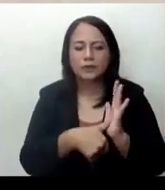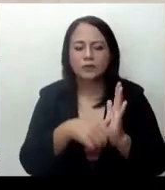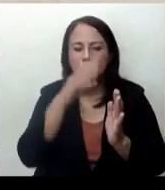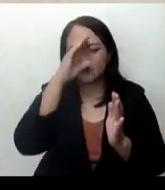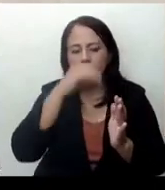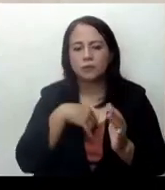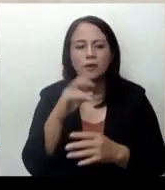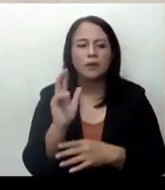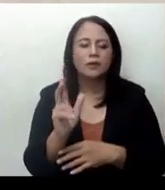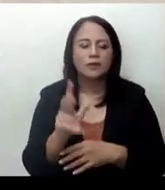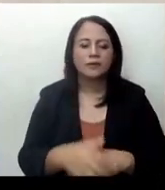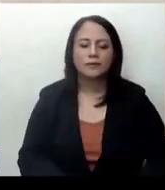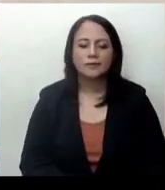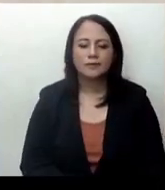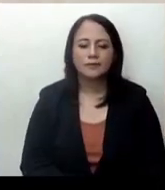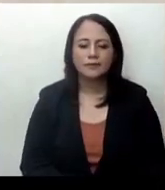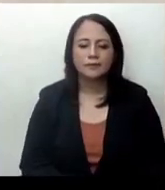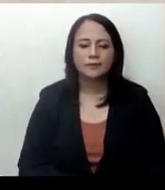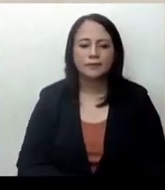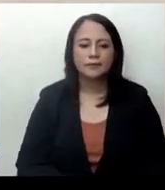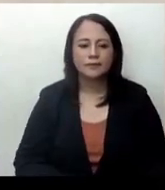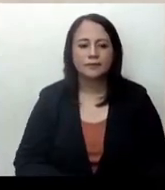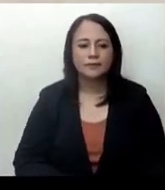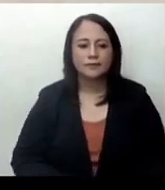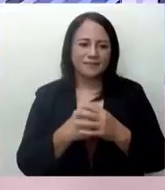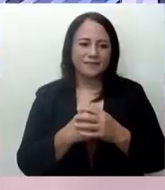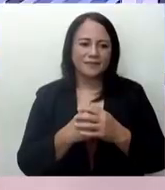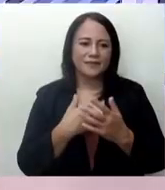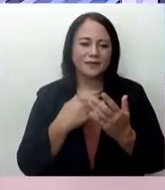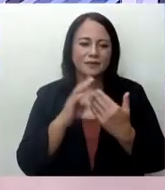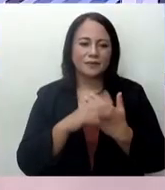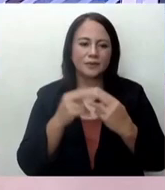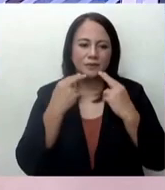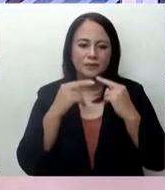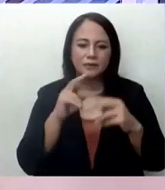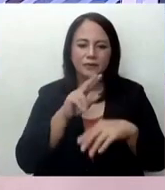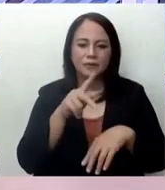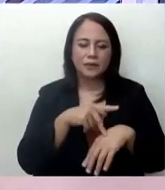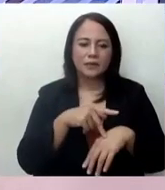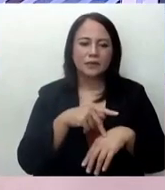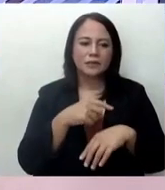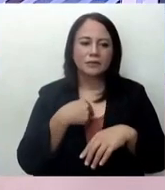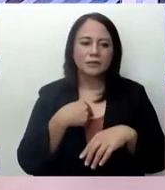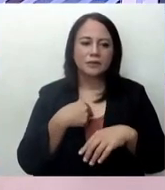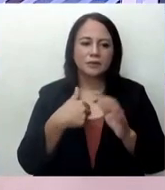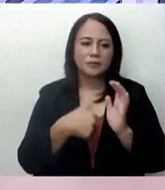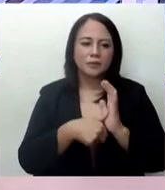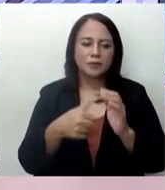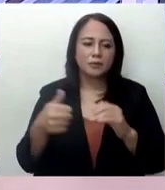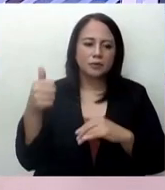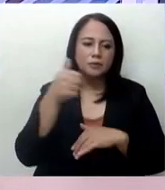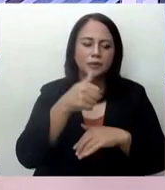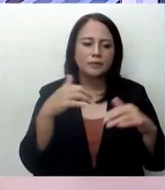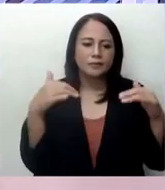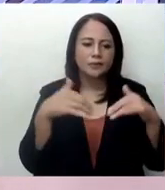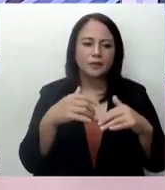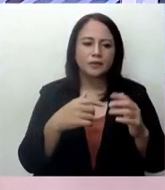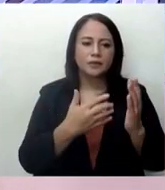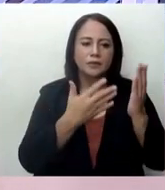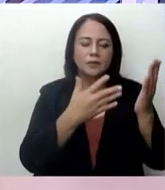For ANC, Queenie Casimiro, ABS-CBN News. The Philippine poll body holds its first hearing on a petition to